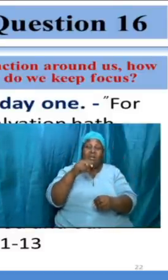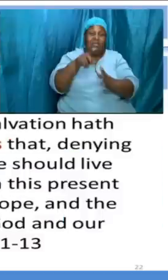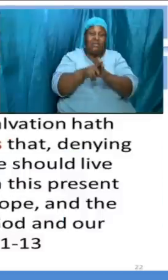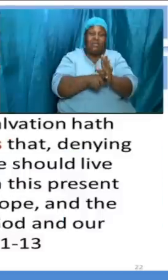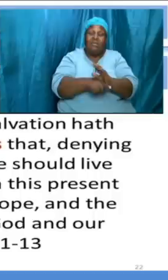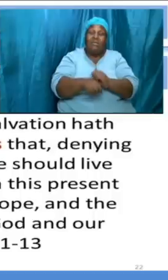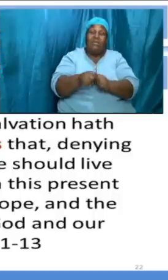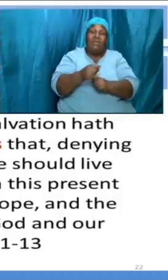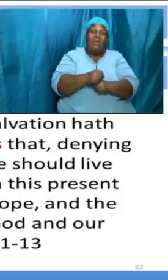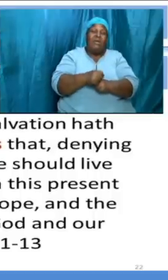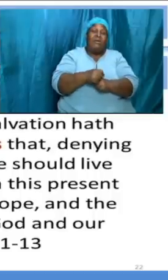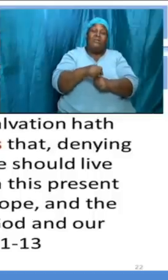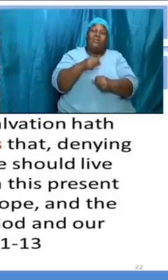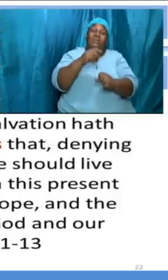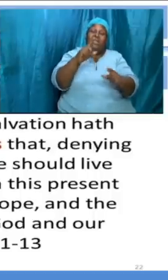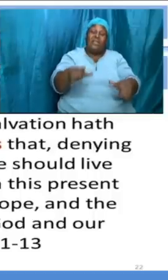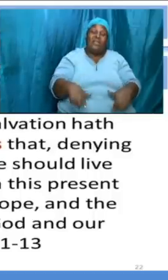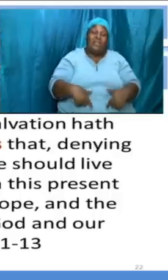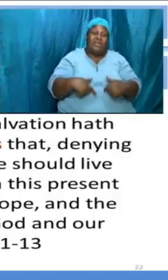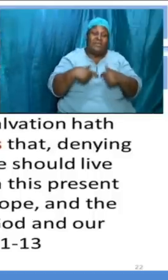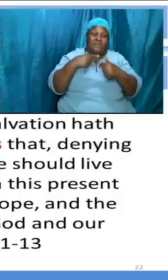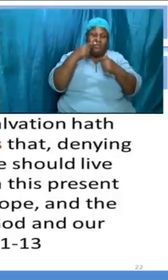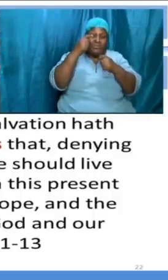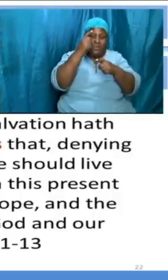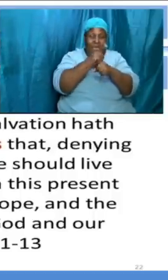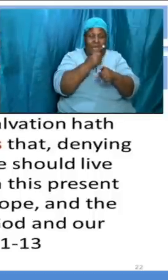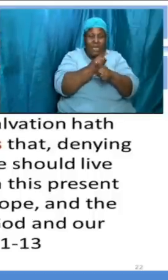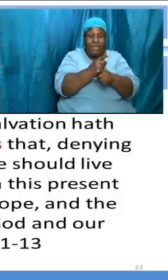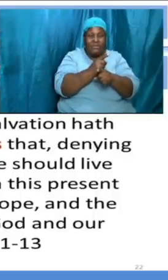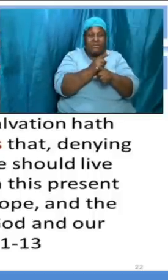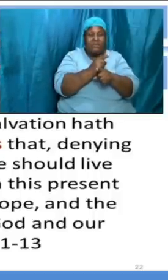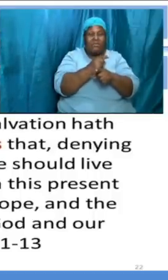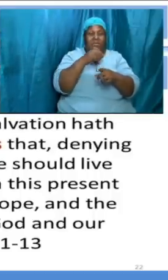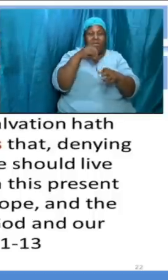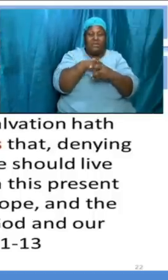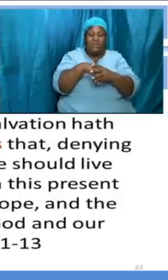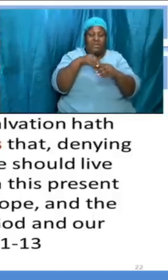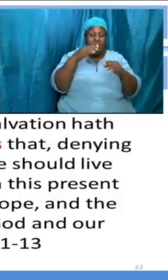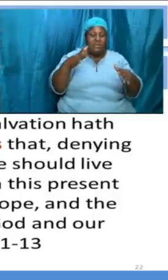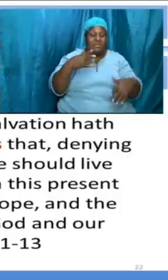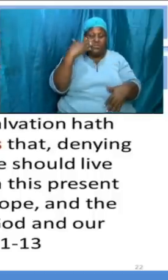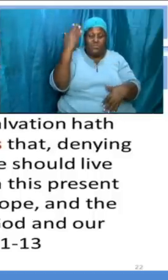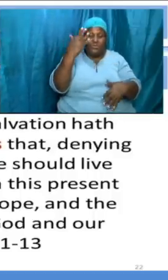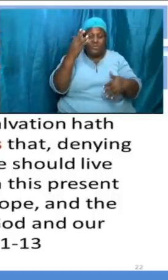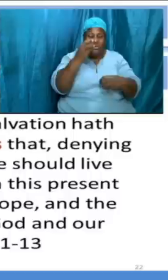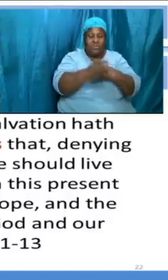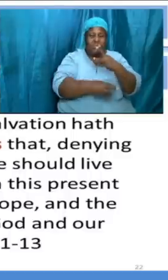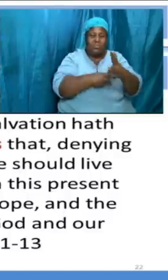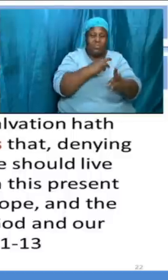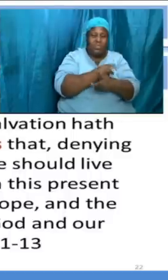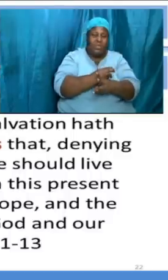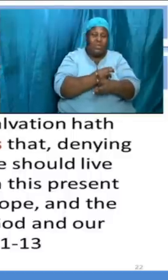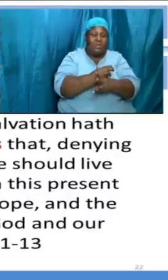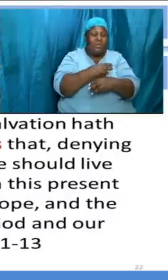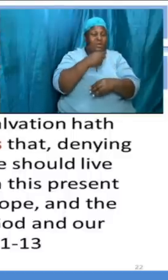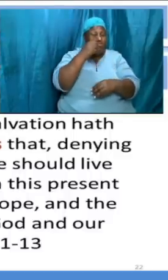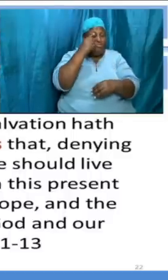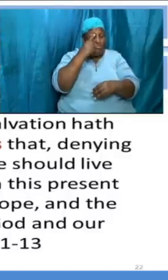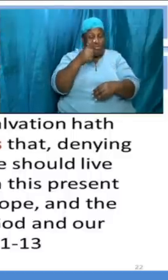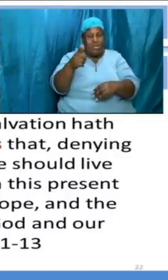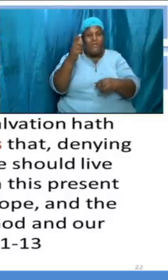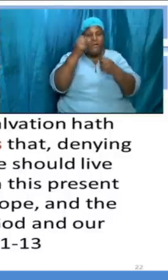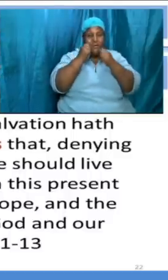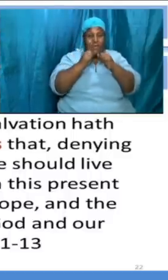soberly righteously and godly in this present evil world looking for that blessed hope and the glorious appearing